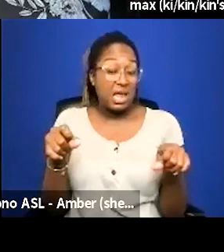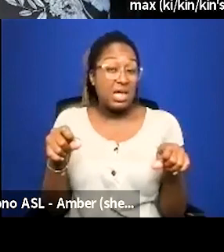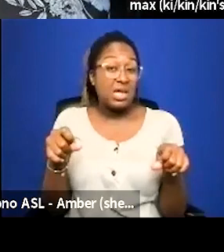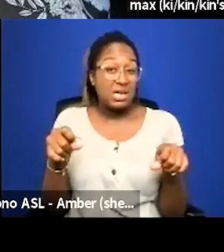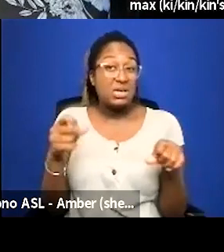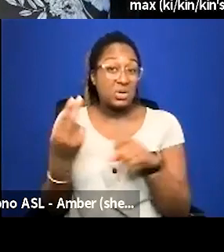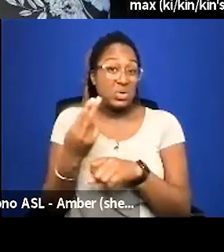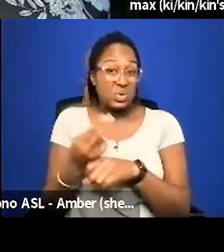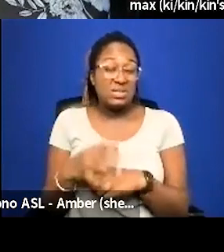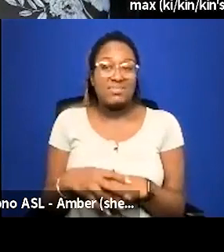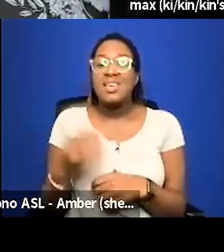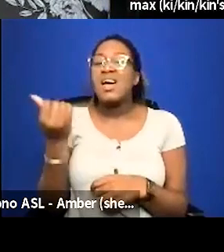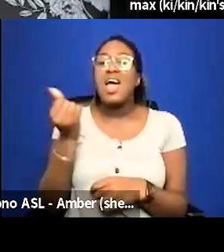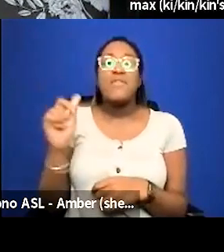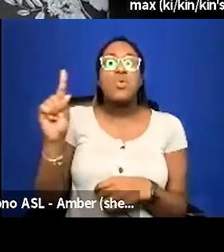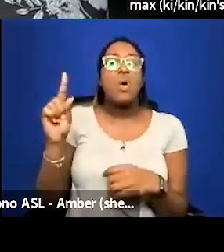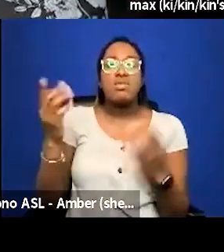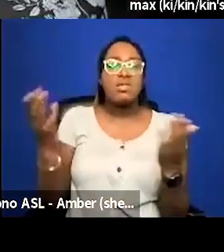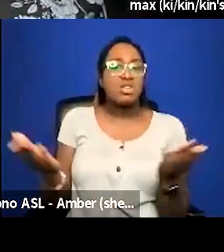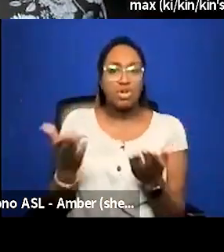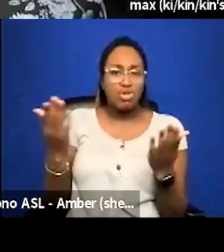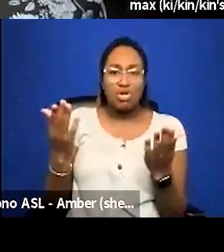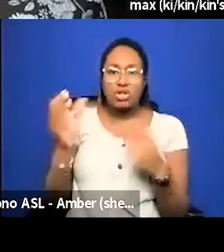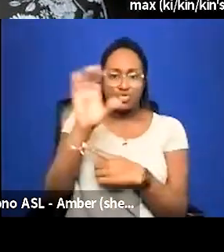everybody on this call uh